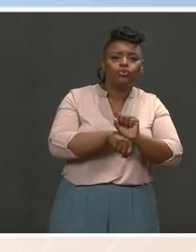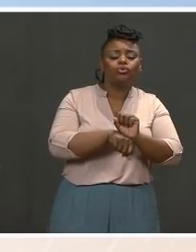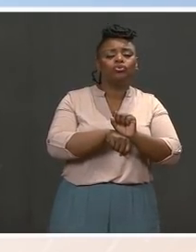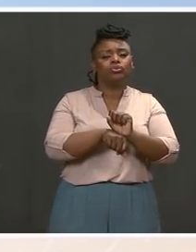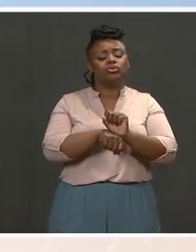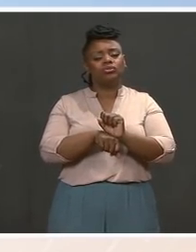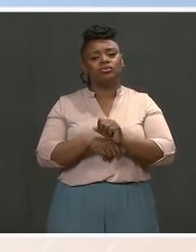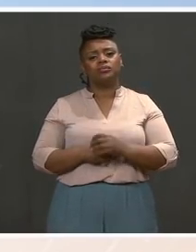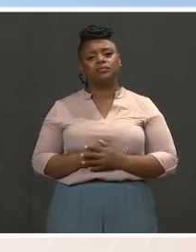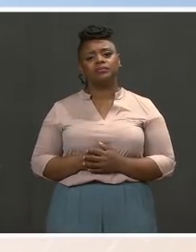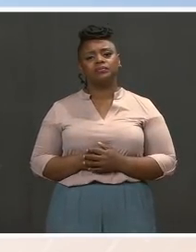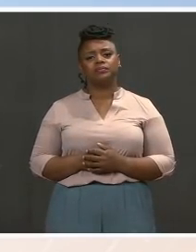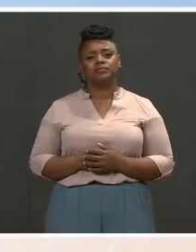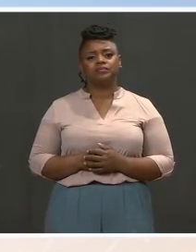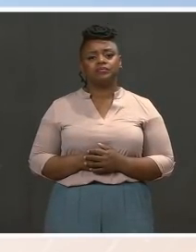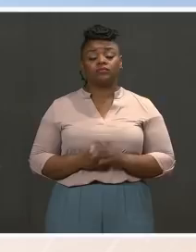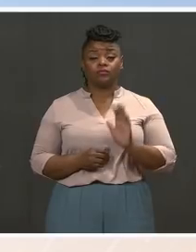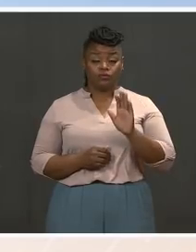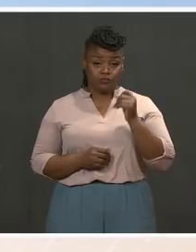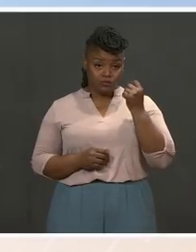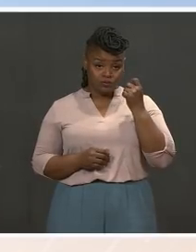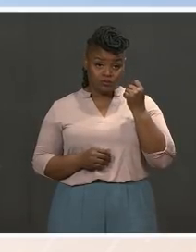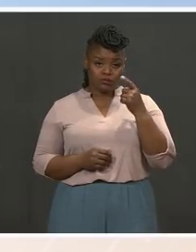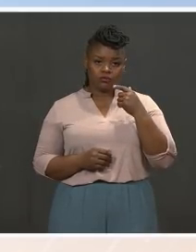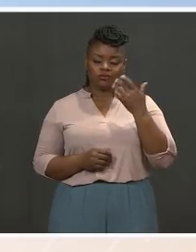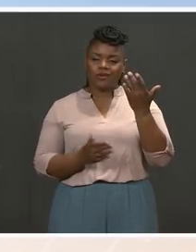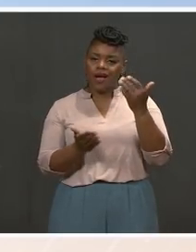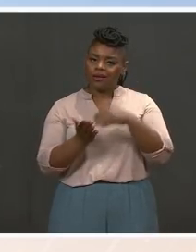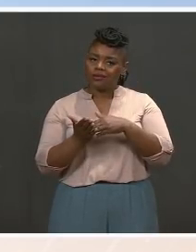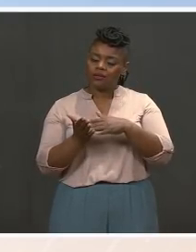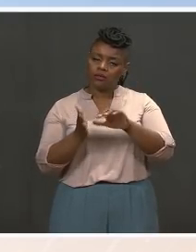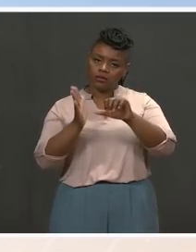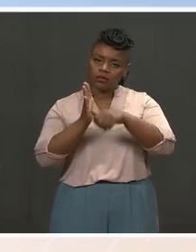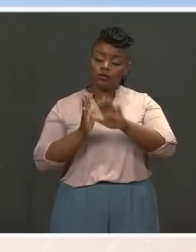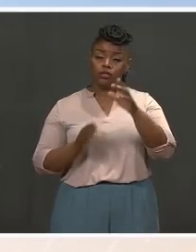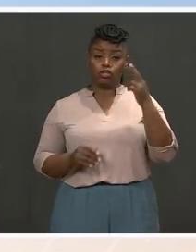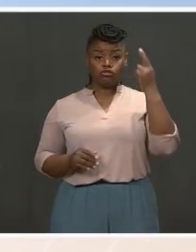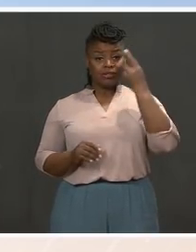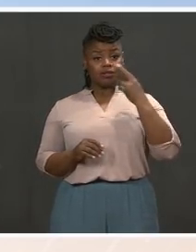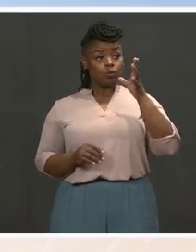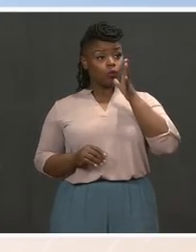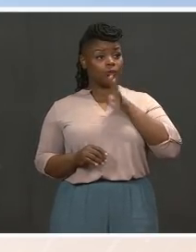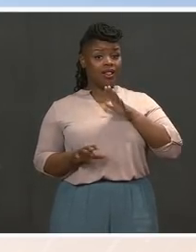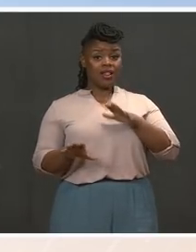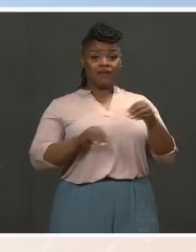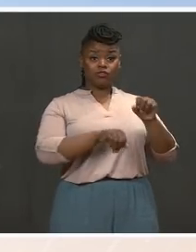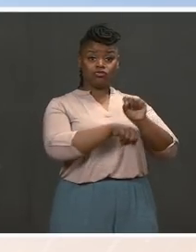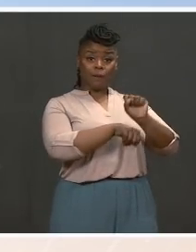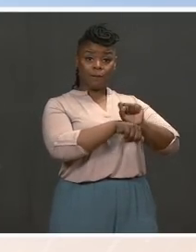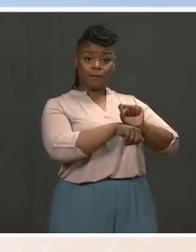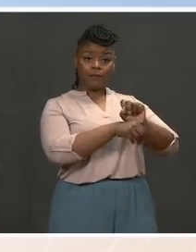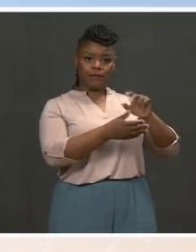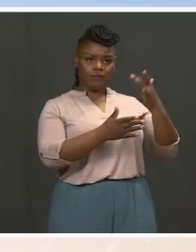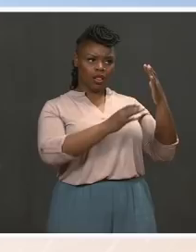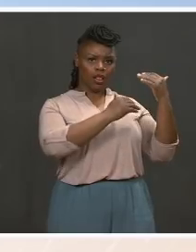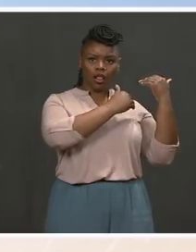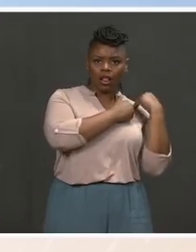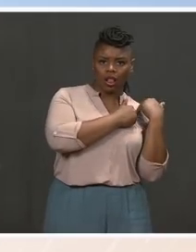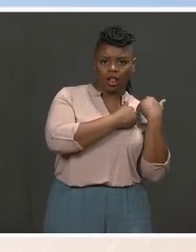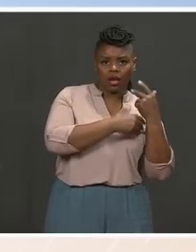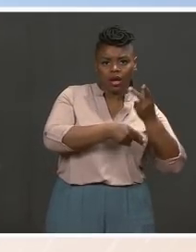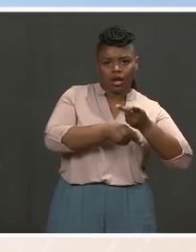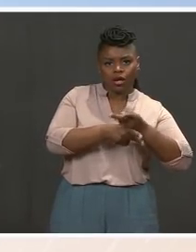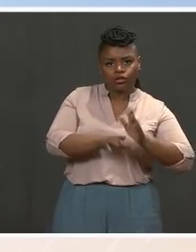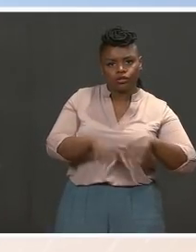the fact that they're responsible for children, the fact that child care centers have closed, schools aren't open, families are trying to telecommute, or they're